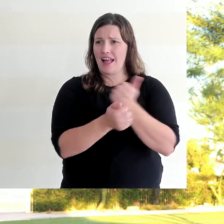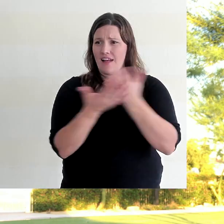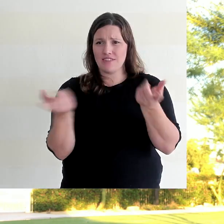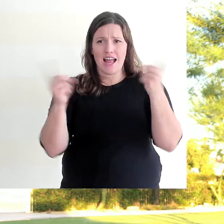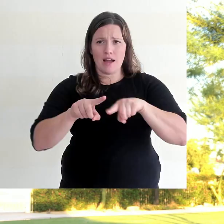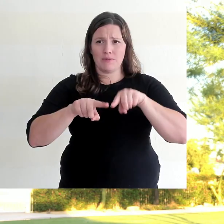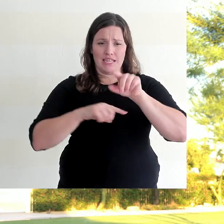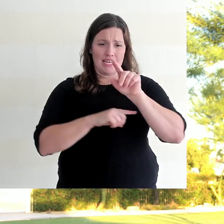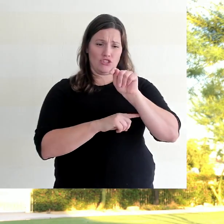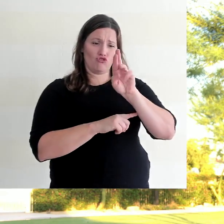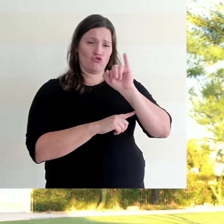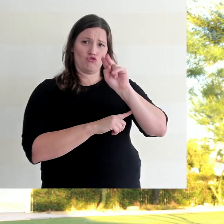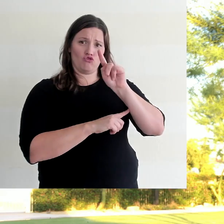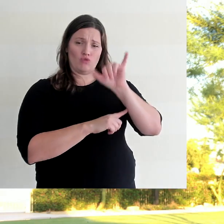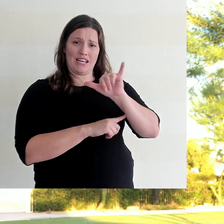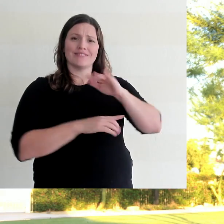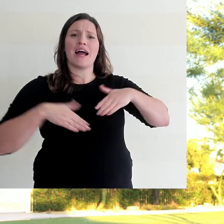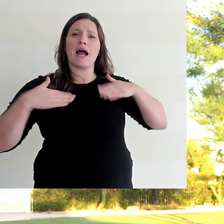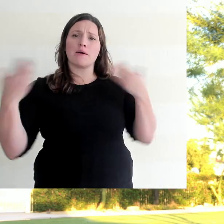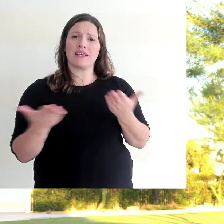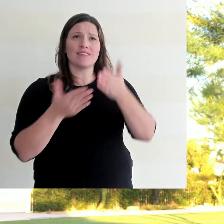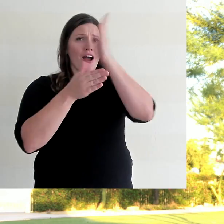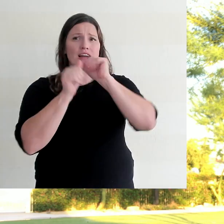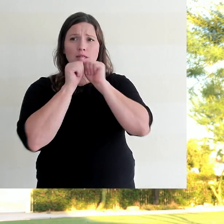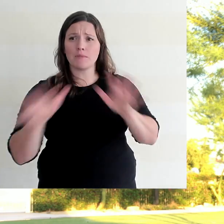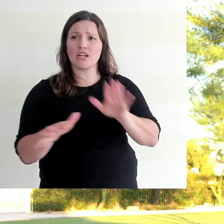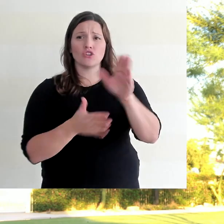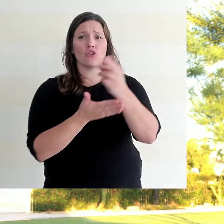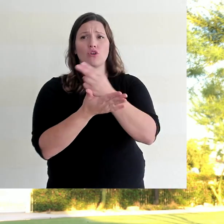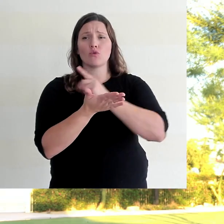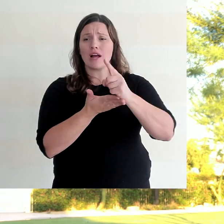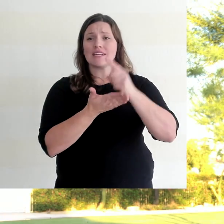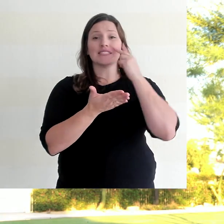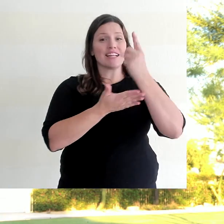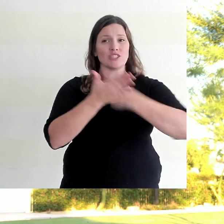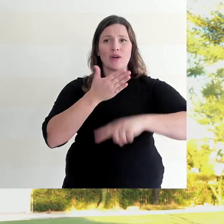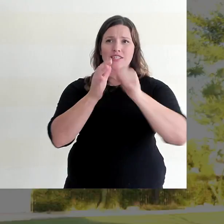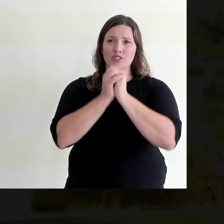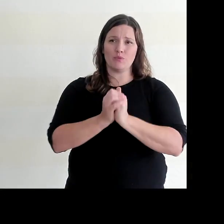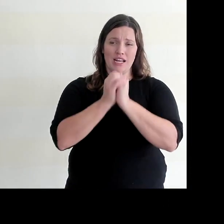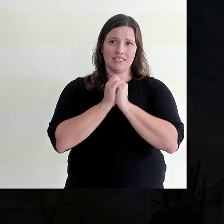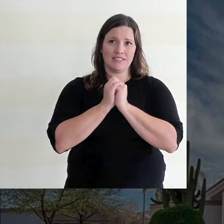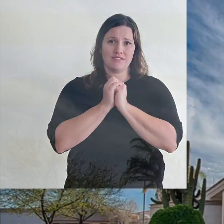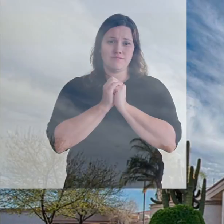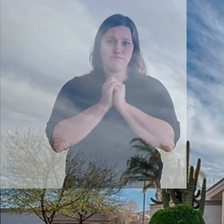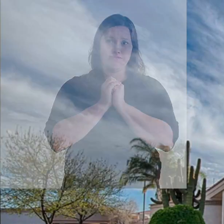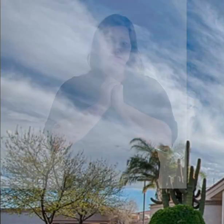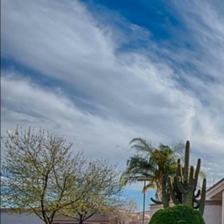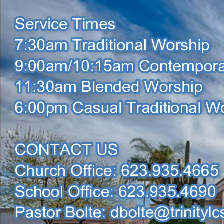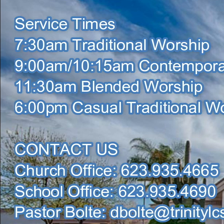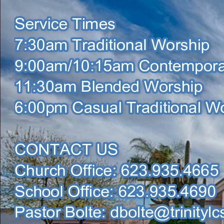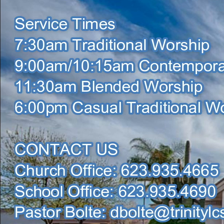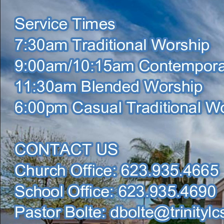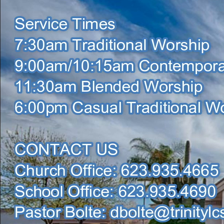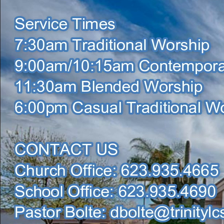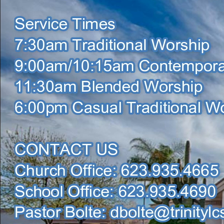We're glad you're with us. God's blessings in your week. And we will see you next week in worship. We'll see you